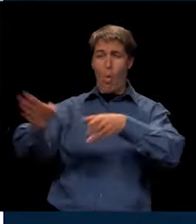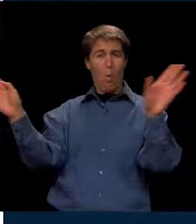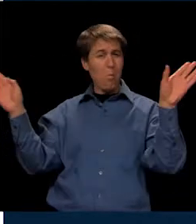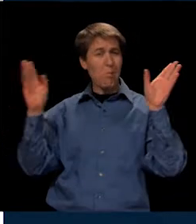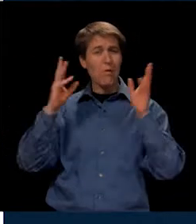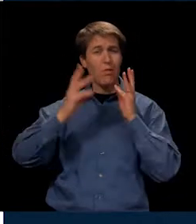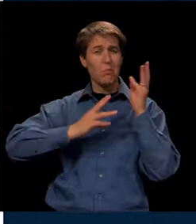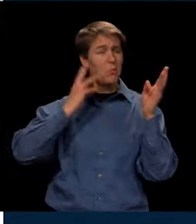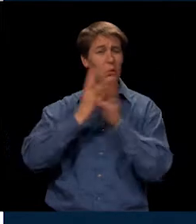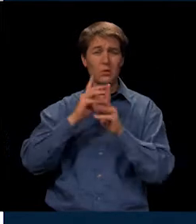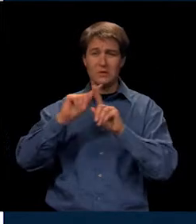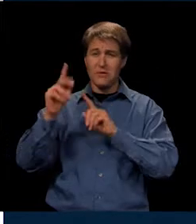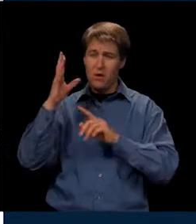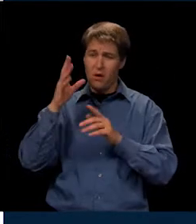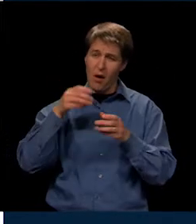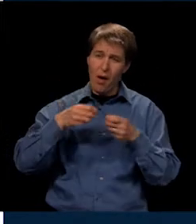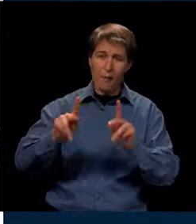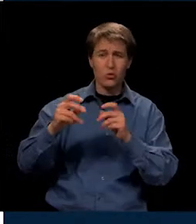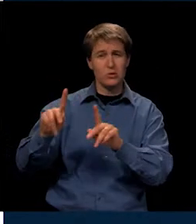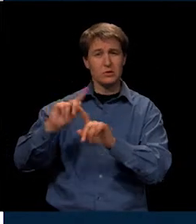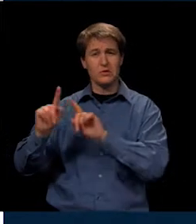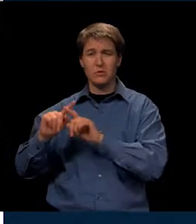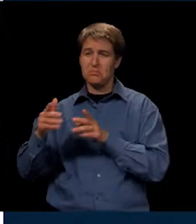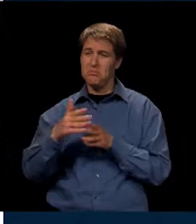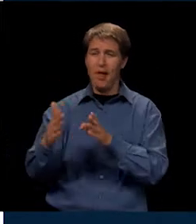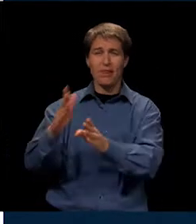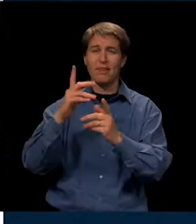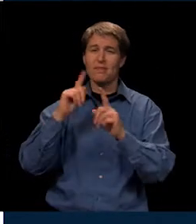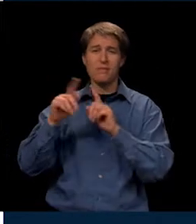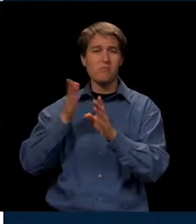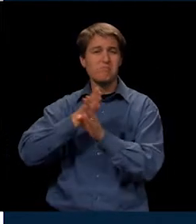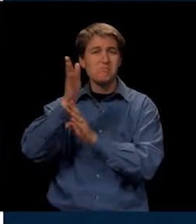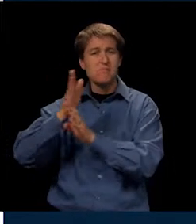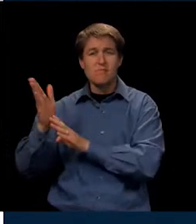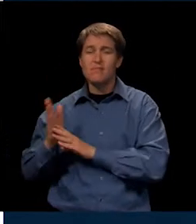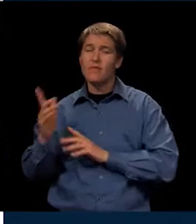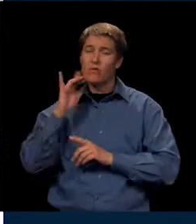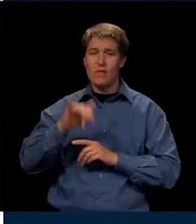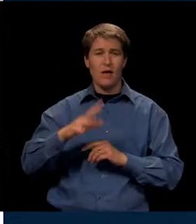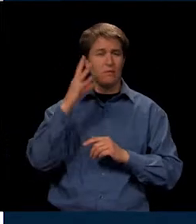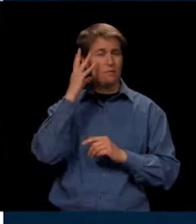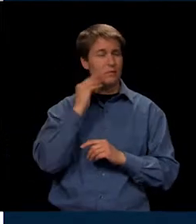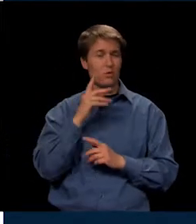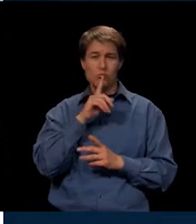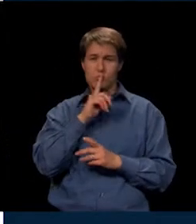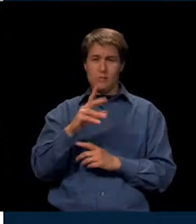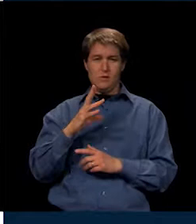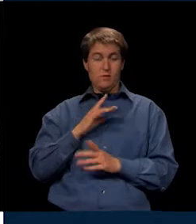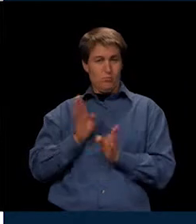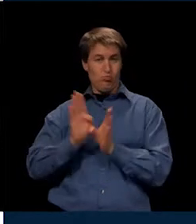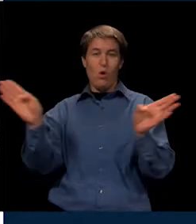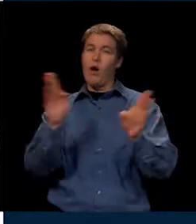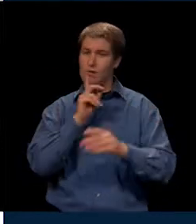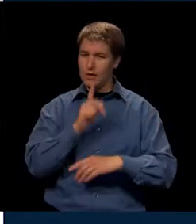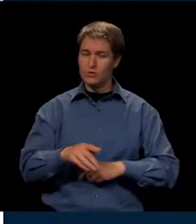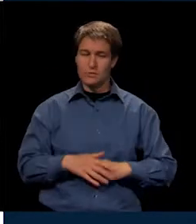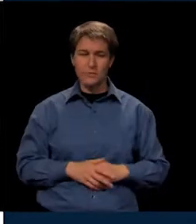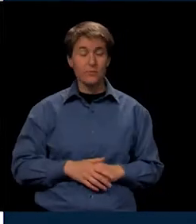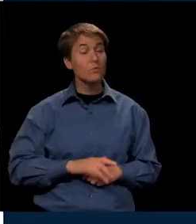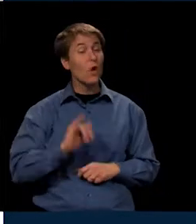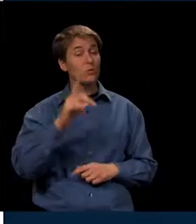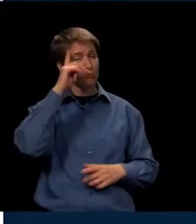opportunities in different paths and certifications that you can get in this particular area. Very broad area, actually. We also